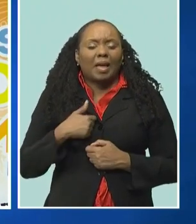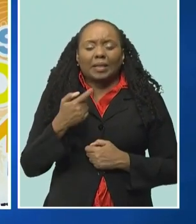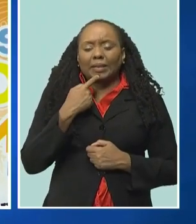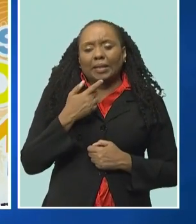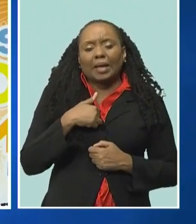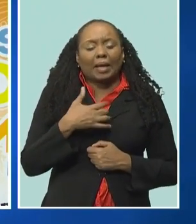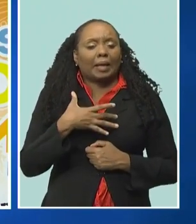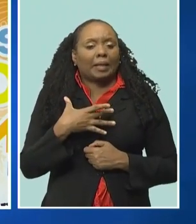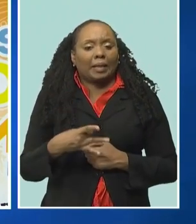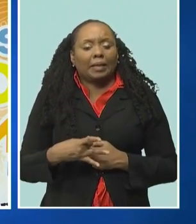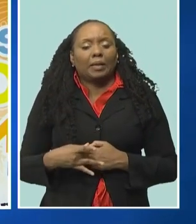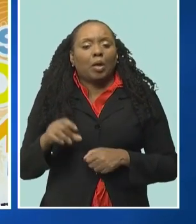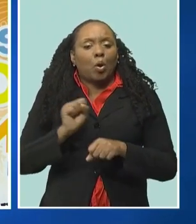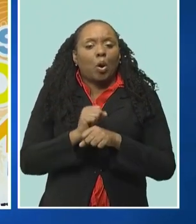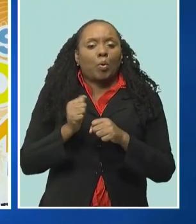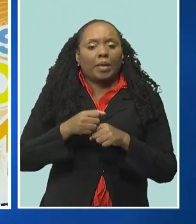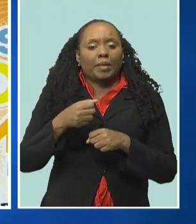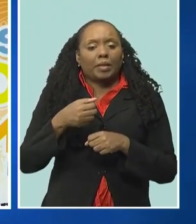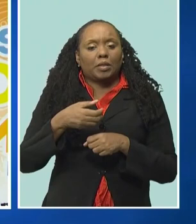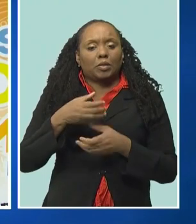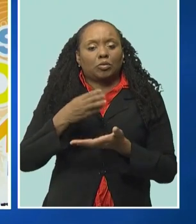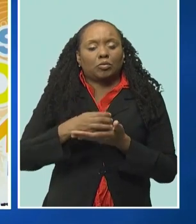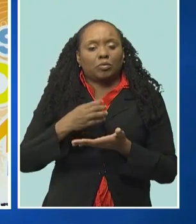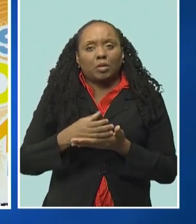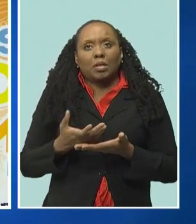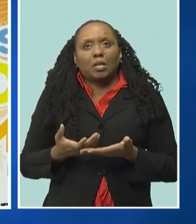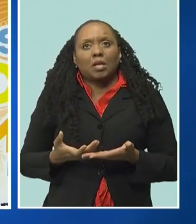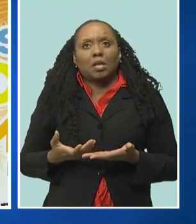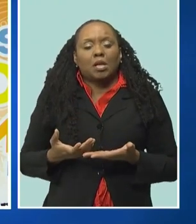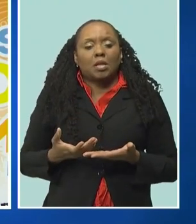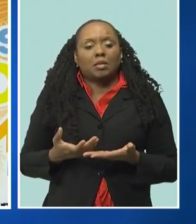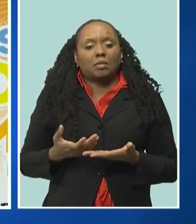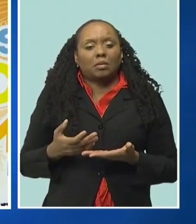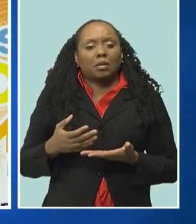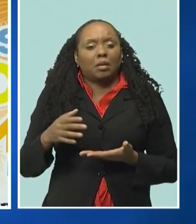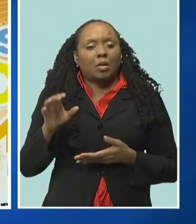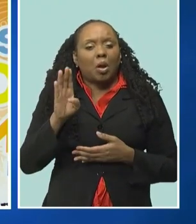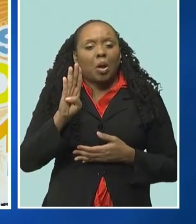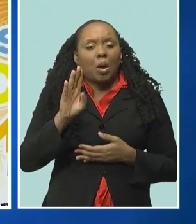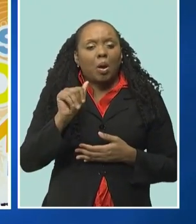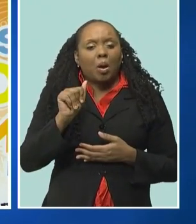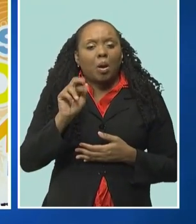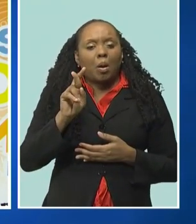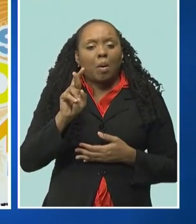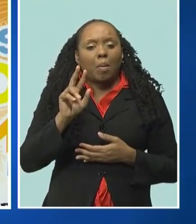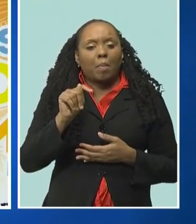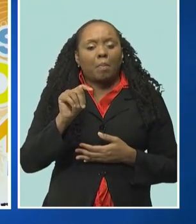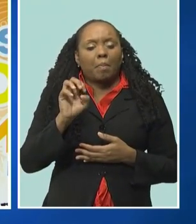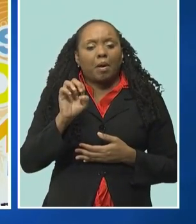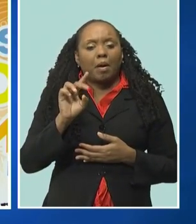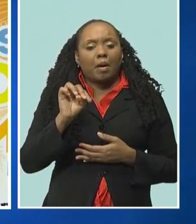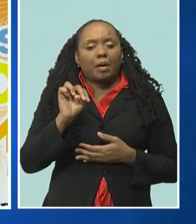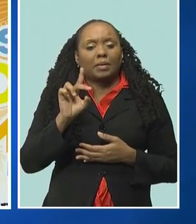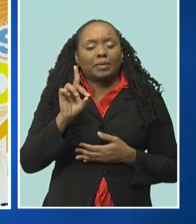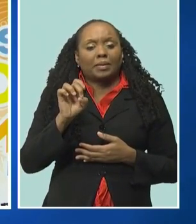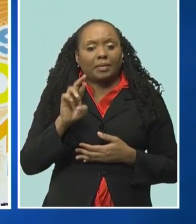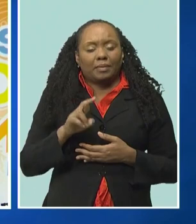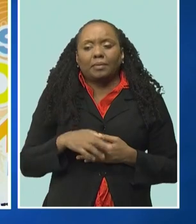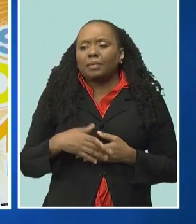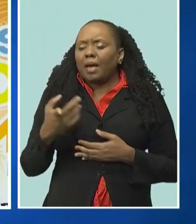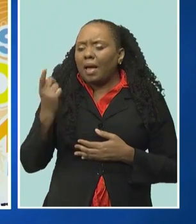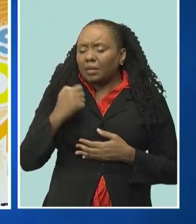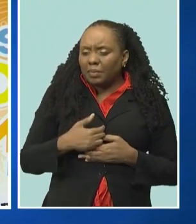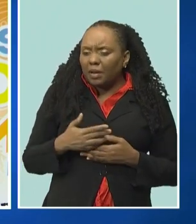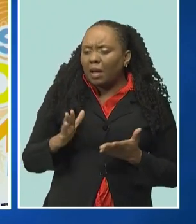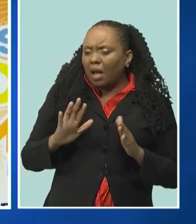bartending, so they asked me a dish that I would prepare with, started I would prepare with a cocktail, and I had mentioned